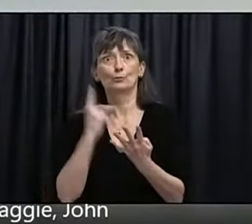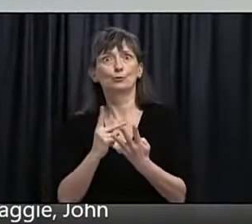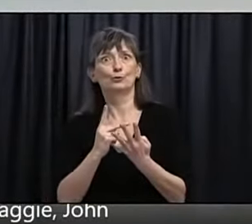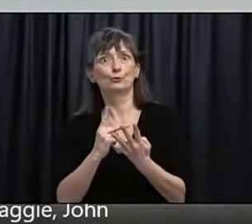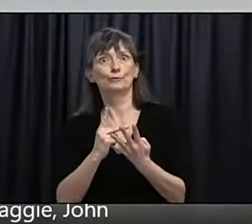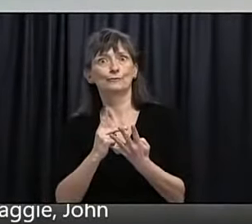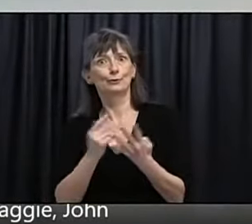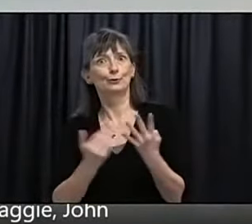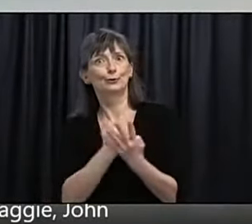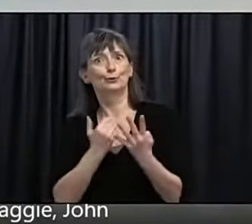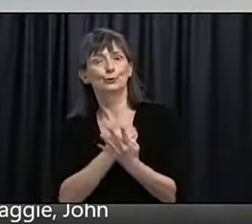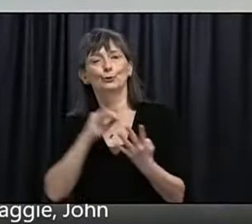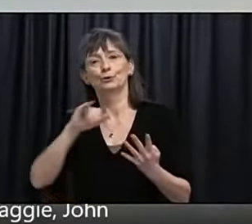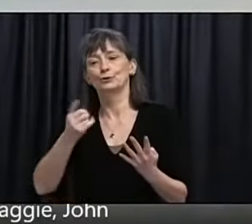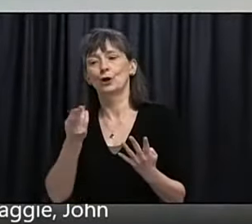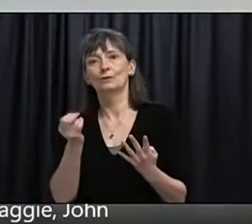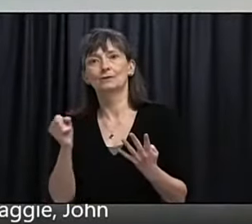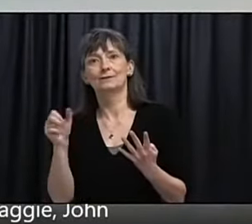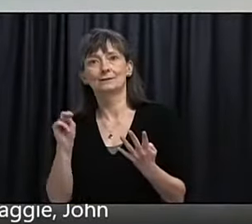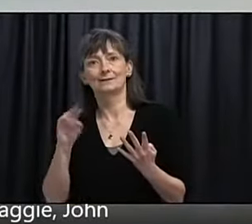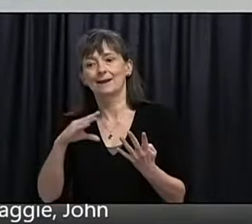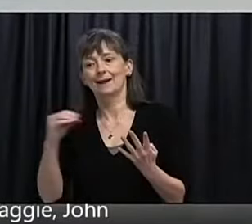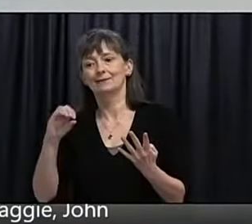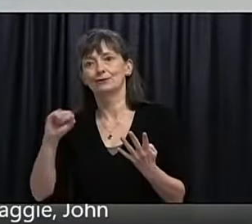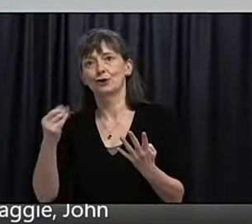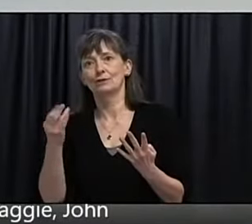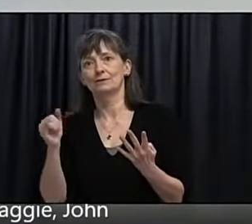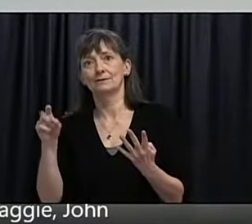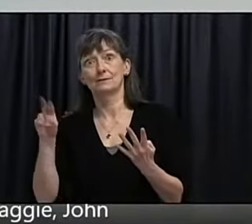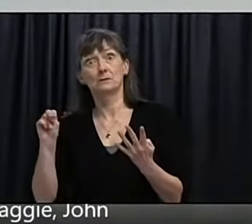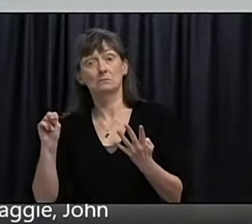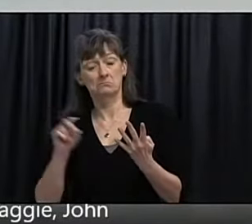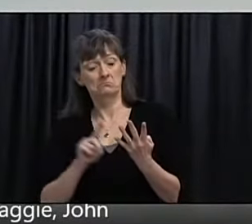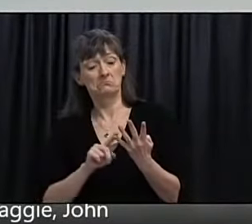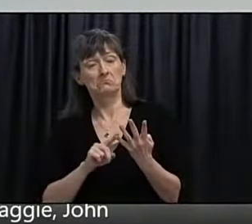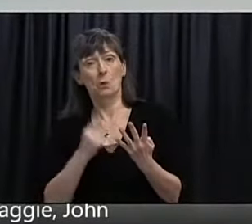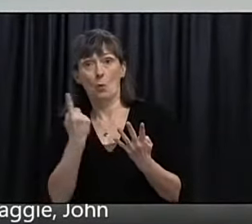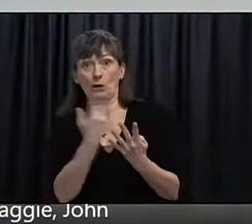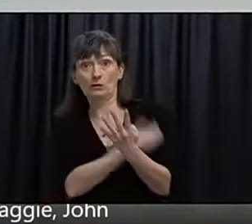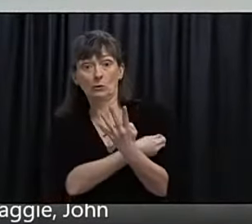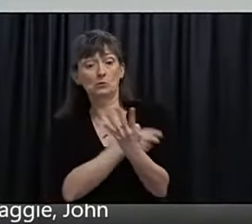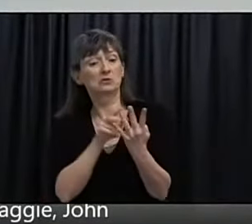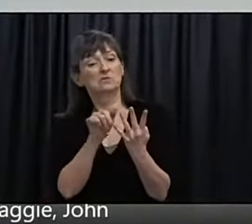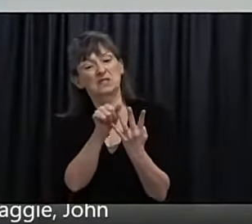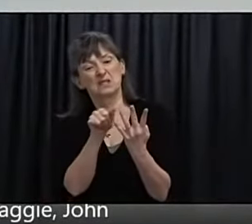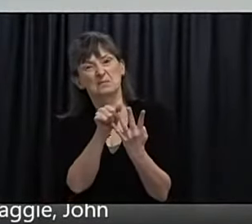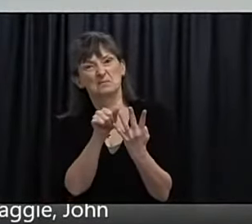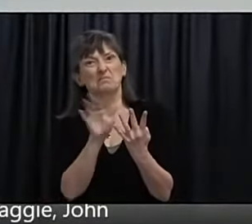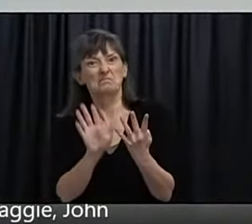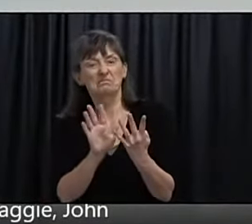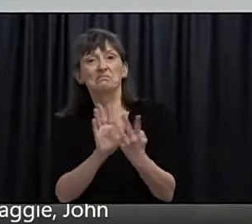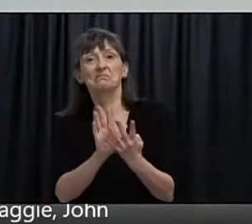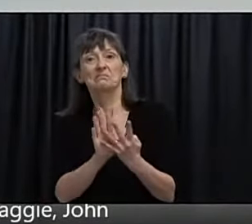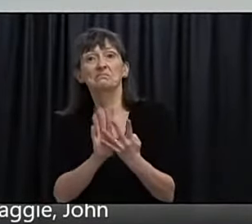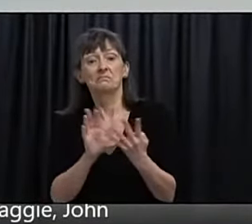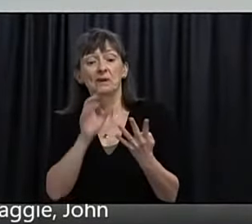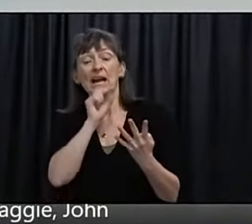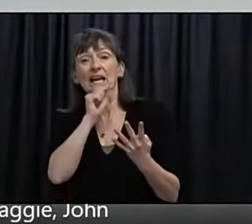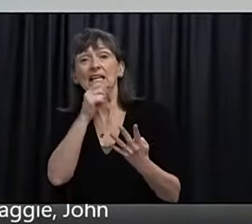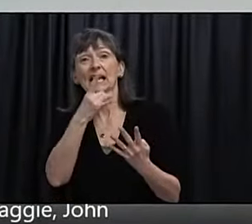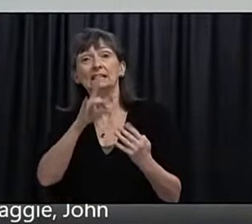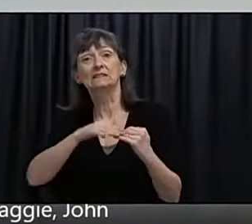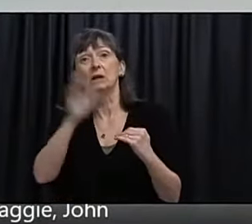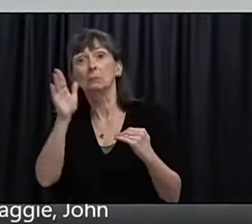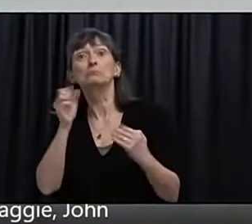approved approved to a single dose vaccine of the same type as AstraZeneca but approved for anybody over the age of